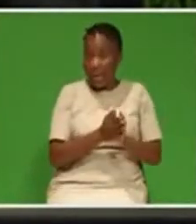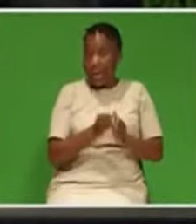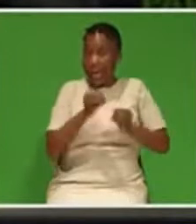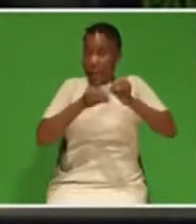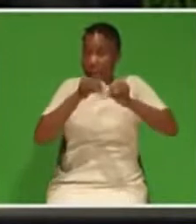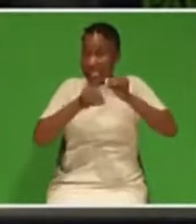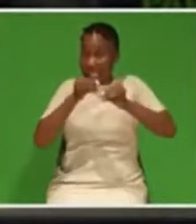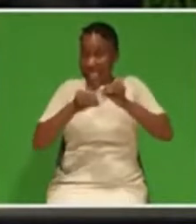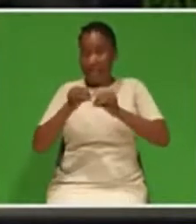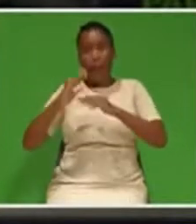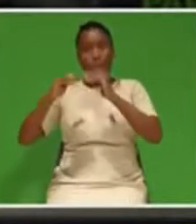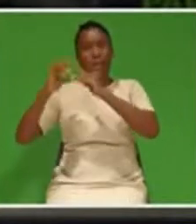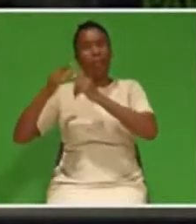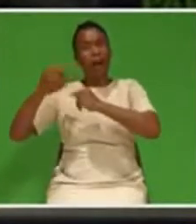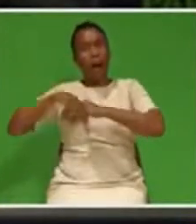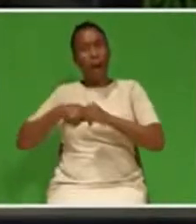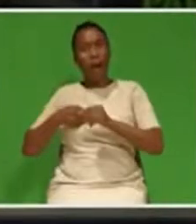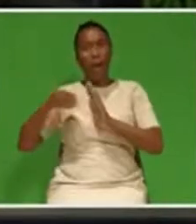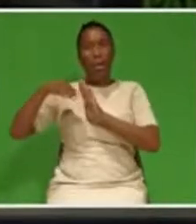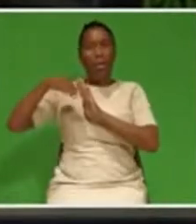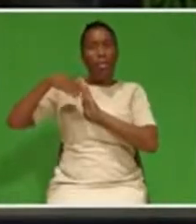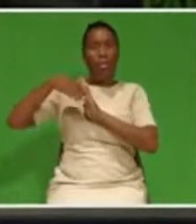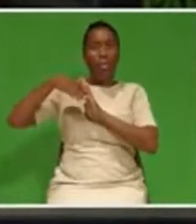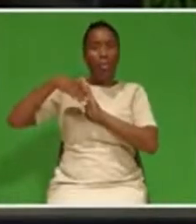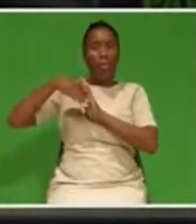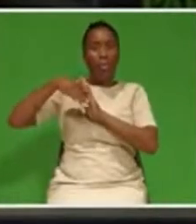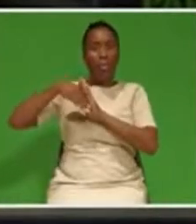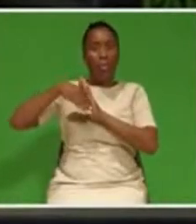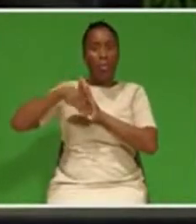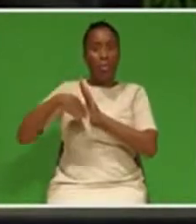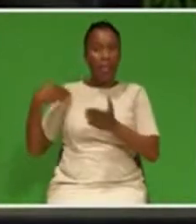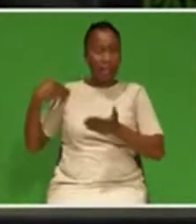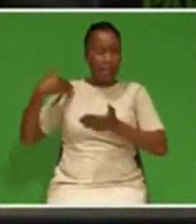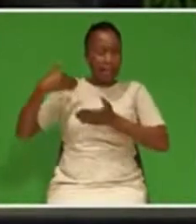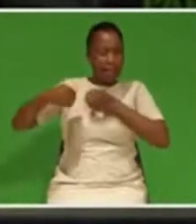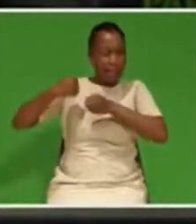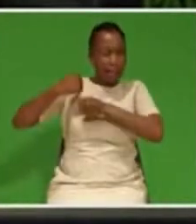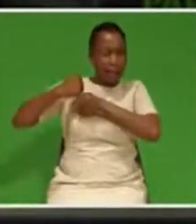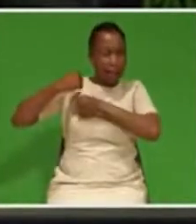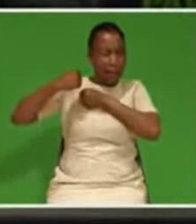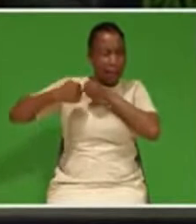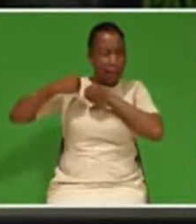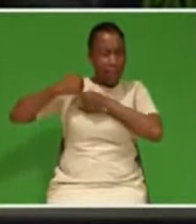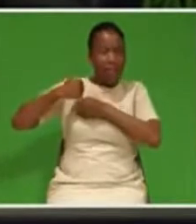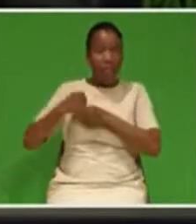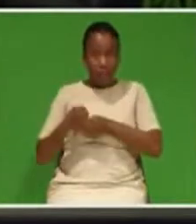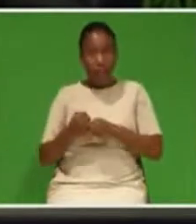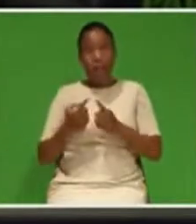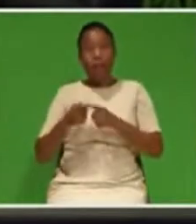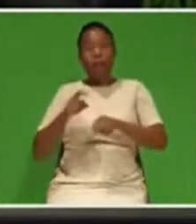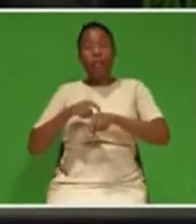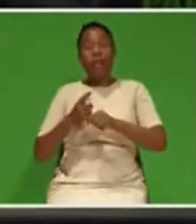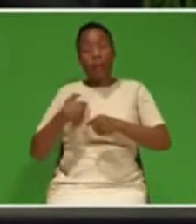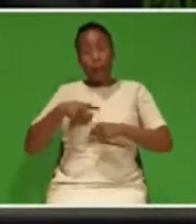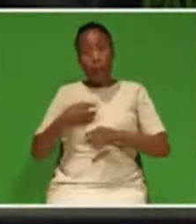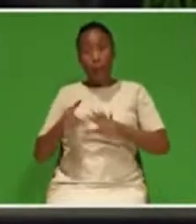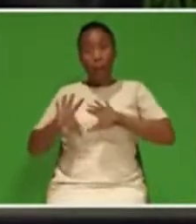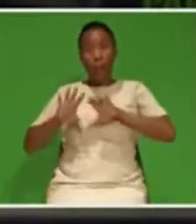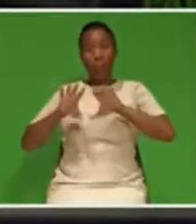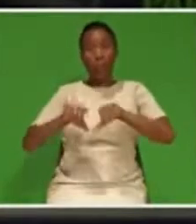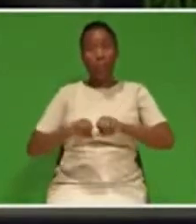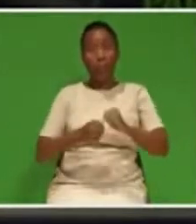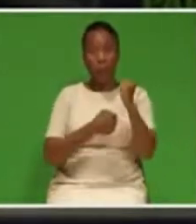has been declining over many years. Since taking office, we have taken